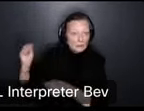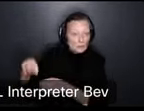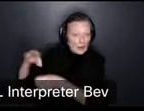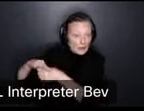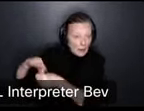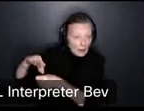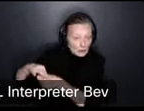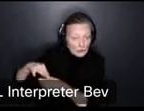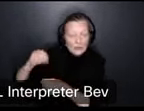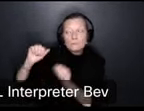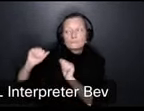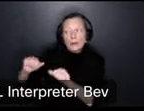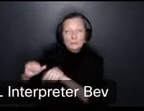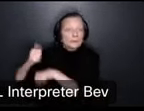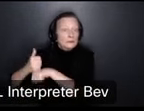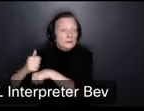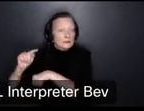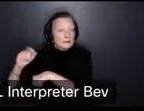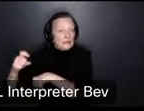rate at that time if trustees so choose